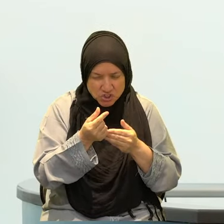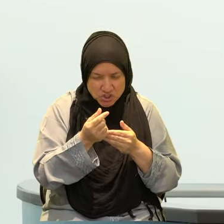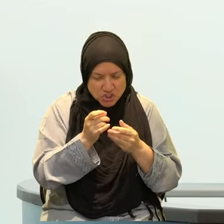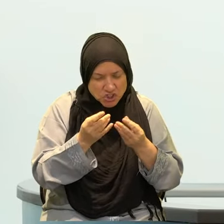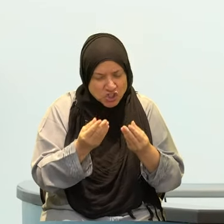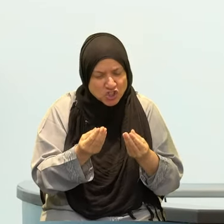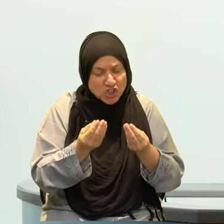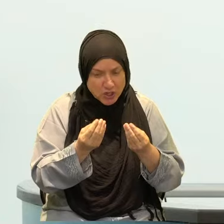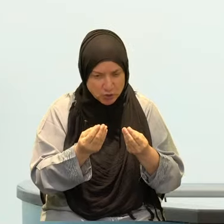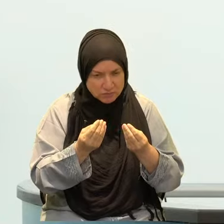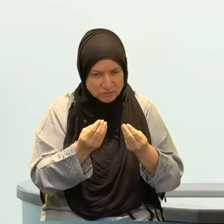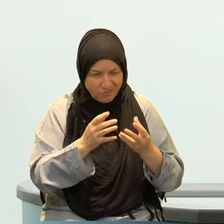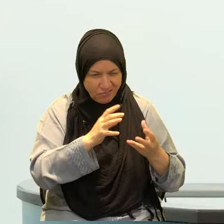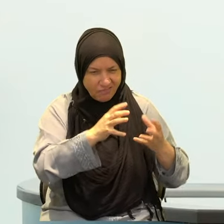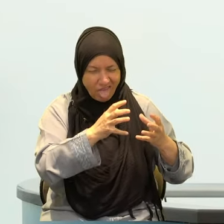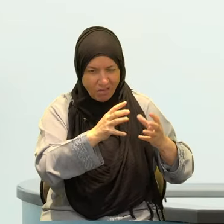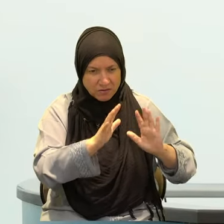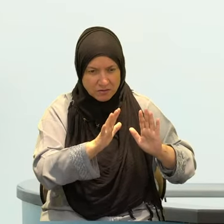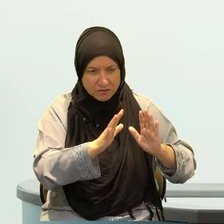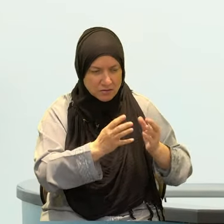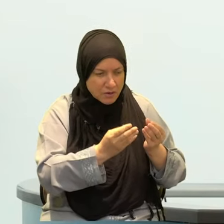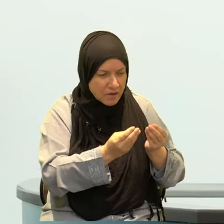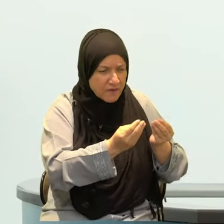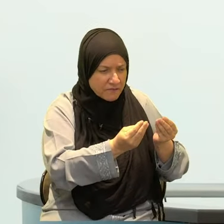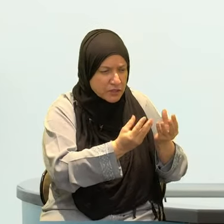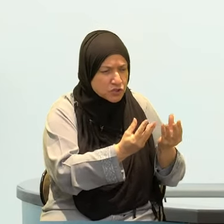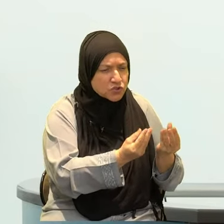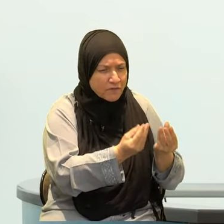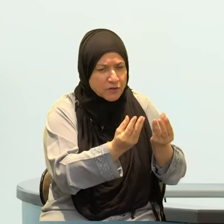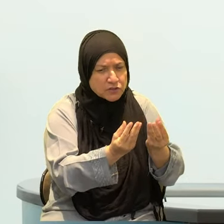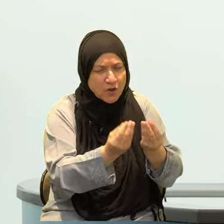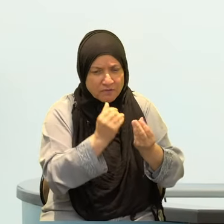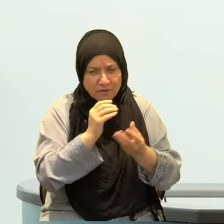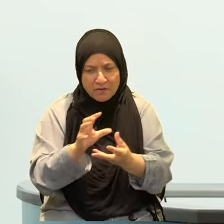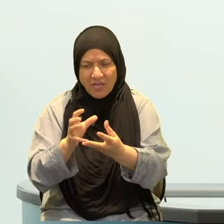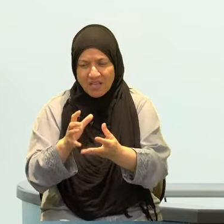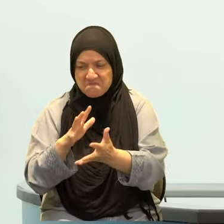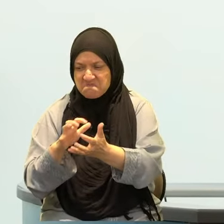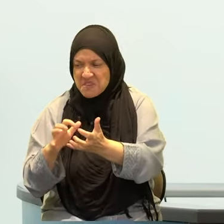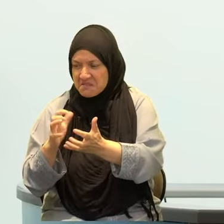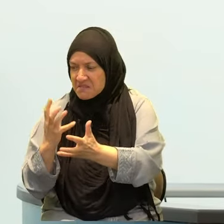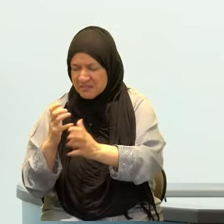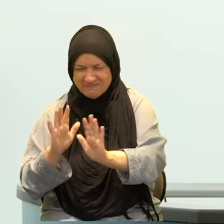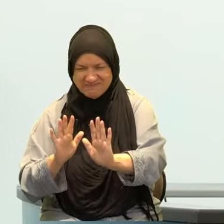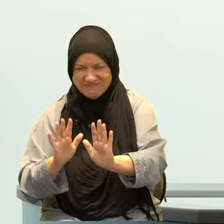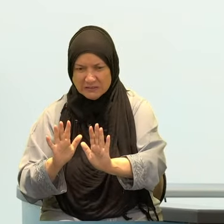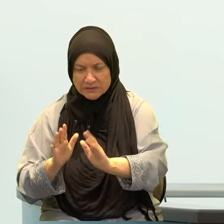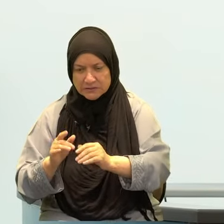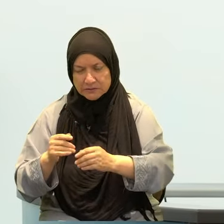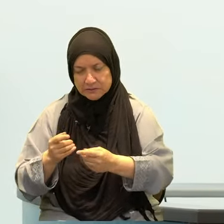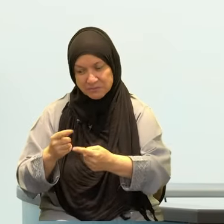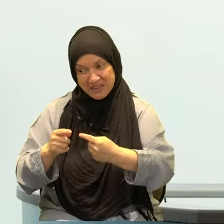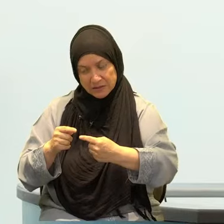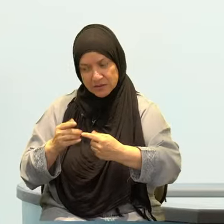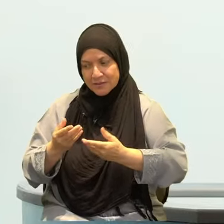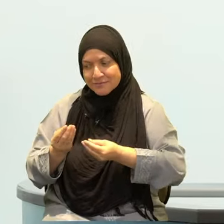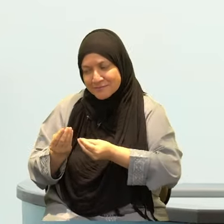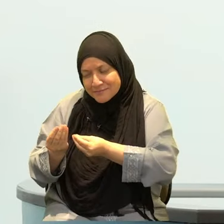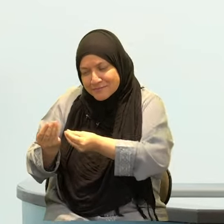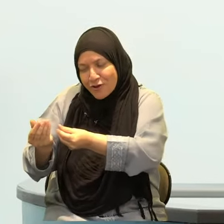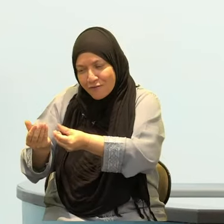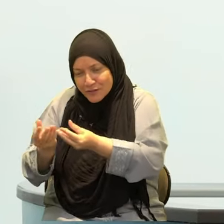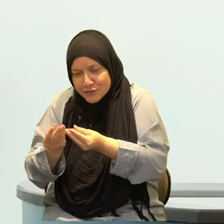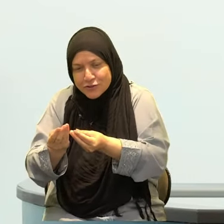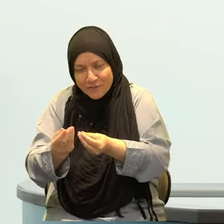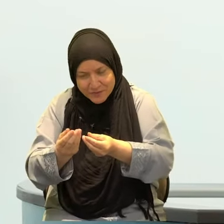about something that's consequential to his character as it relates to his family. And what a beautiful hadith to be narrated from Aisha radiallahu